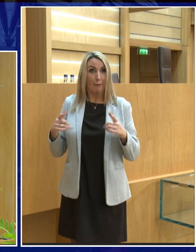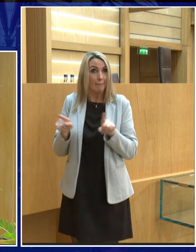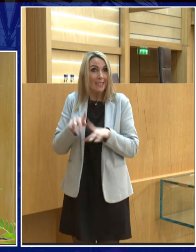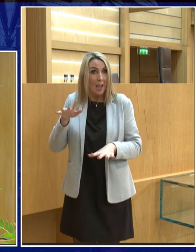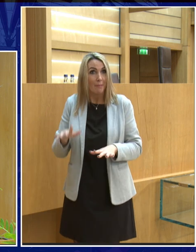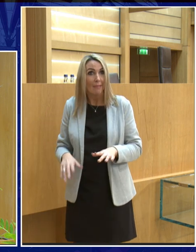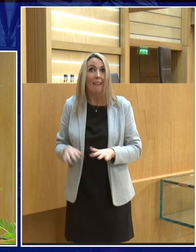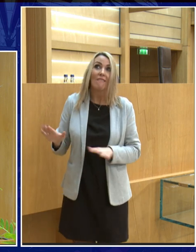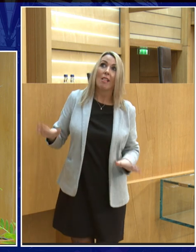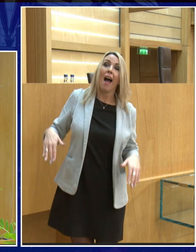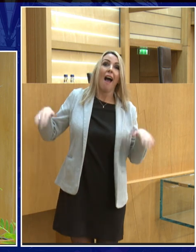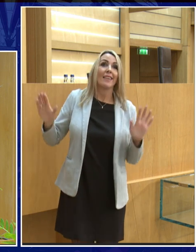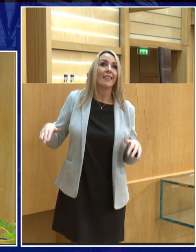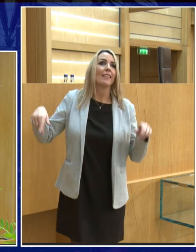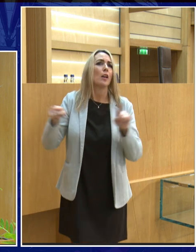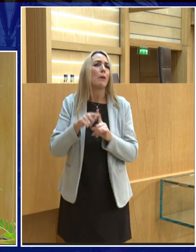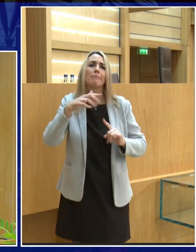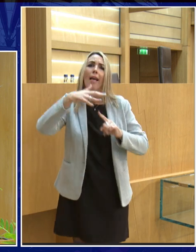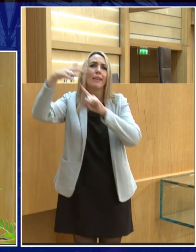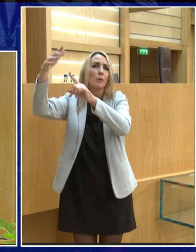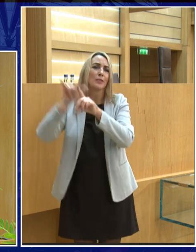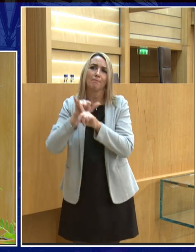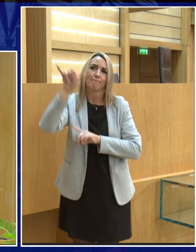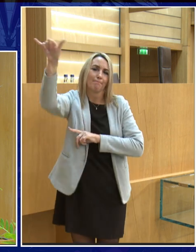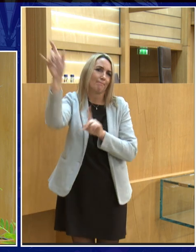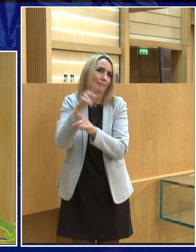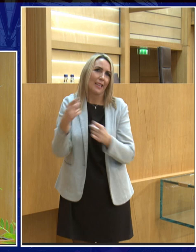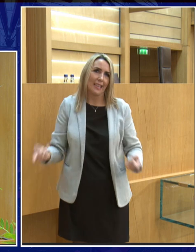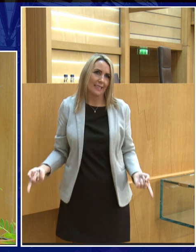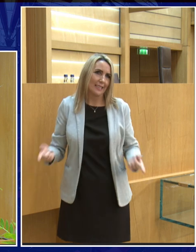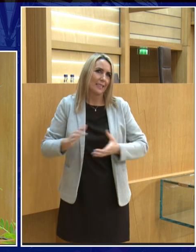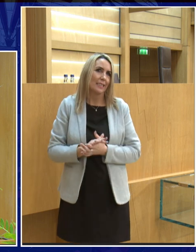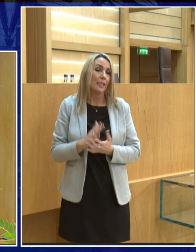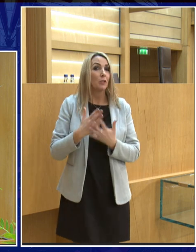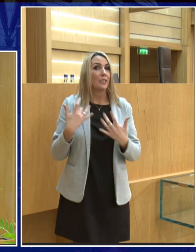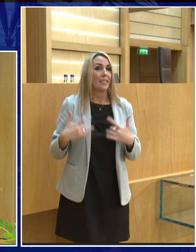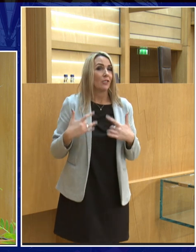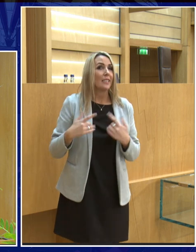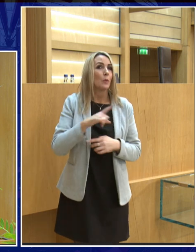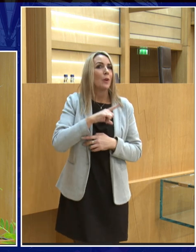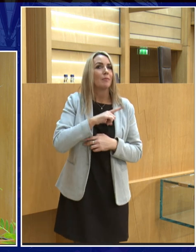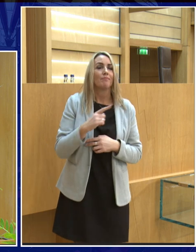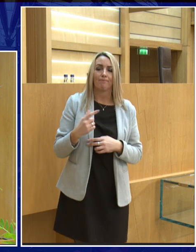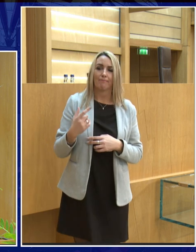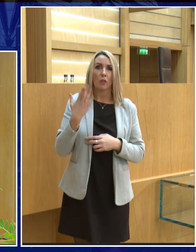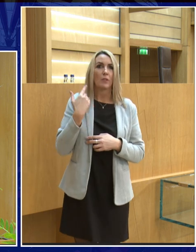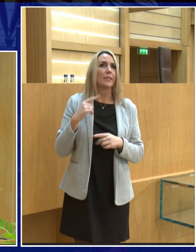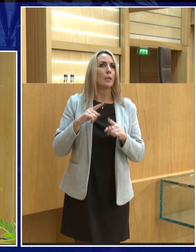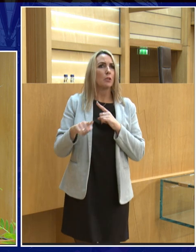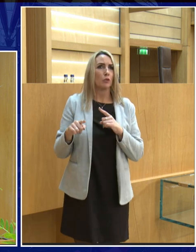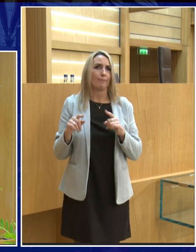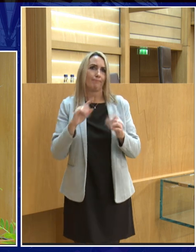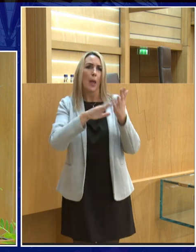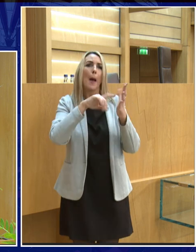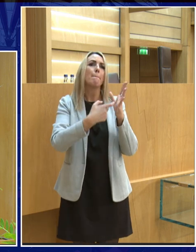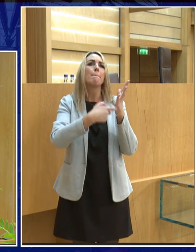flying but if you wanted to take a helicopter there or anything like that you couldn't and it's quite interesting because recently we've been trying to land probes on